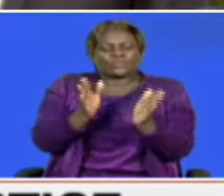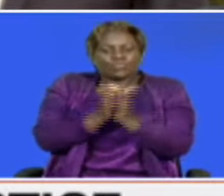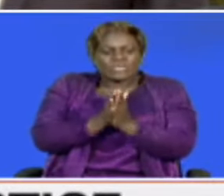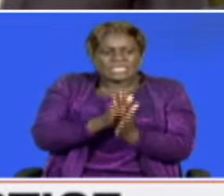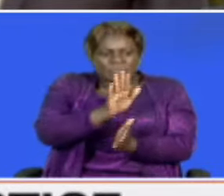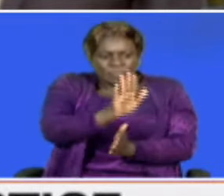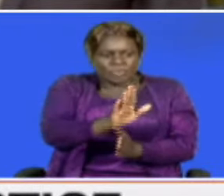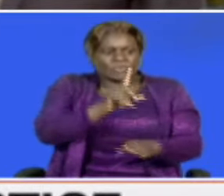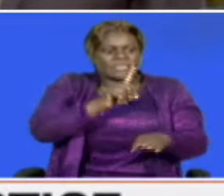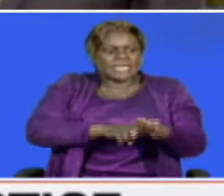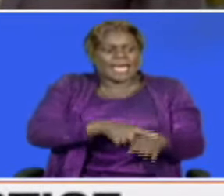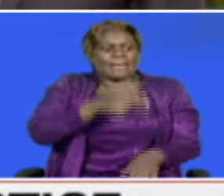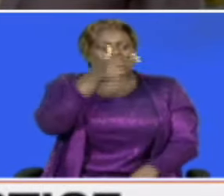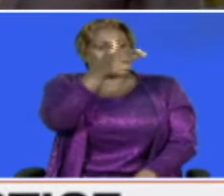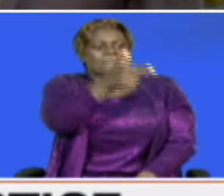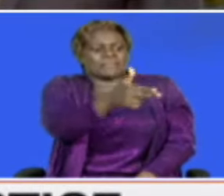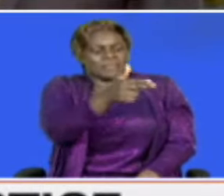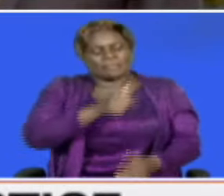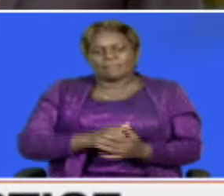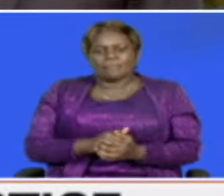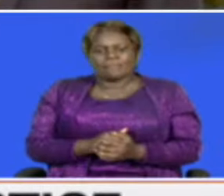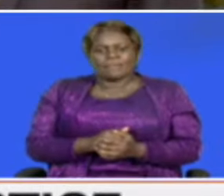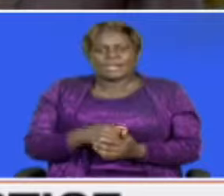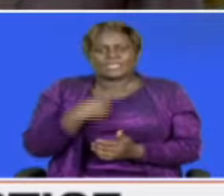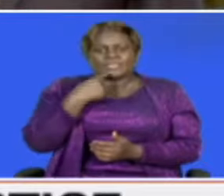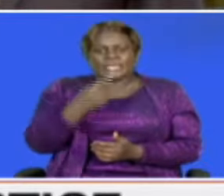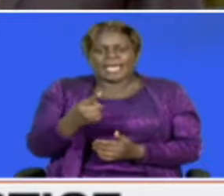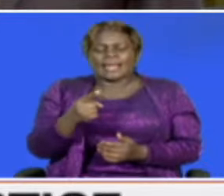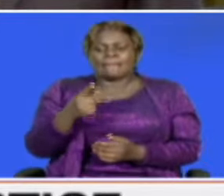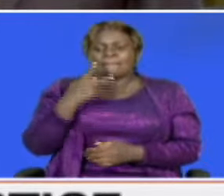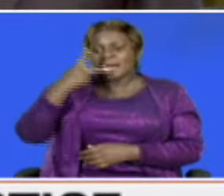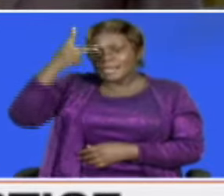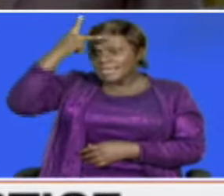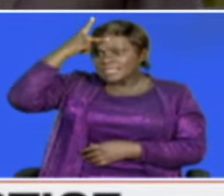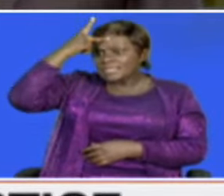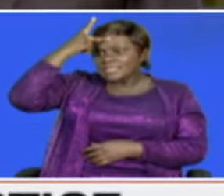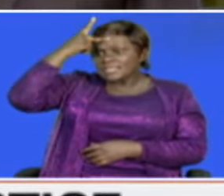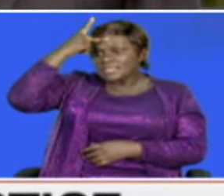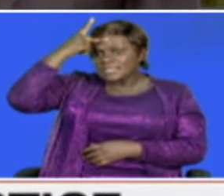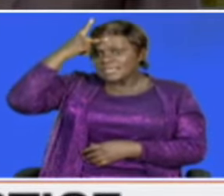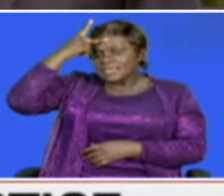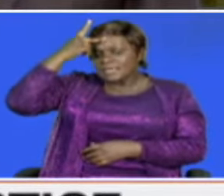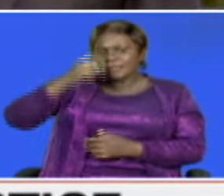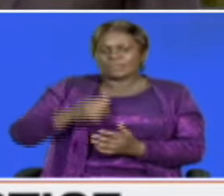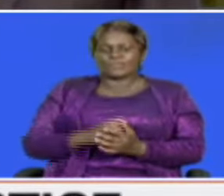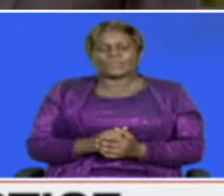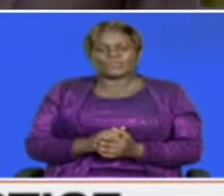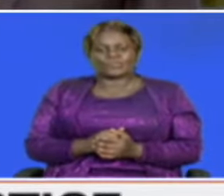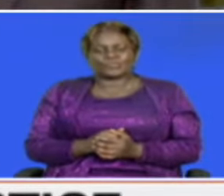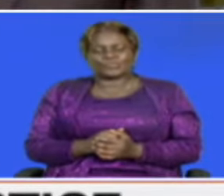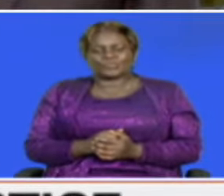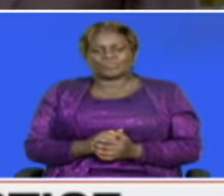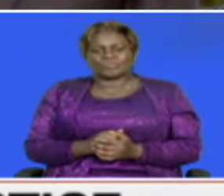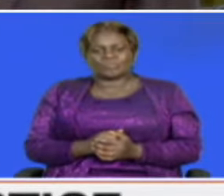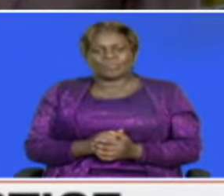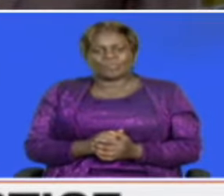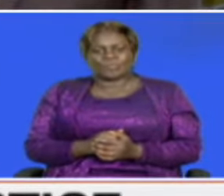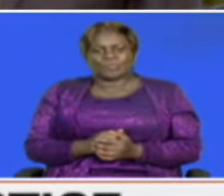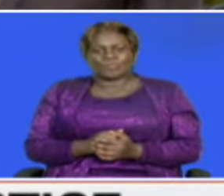during the shooting and who informed the deceased's parents after the incident occurred.